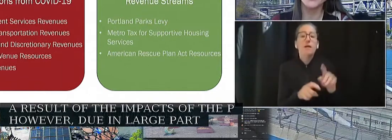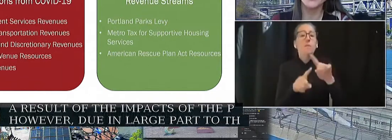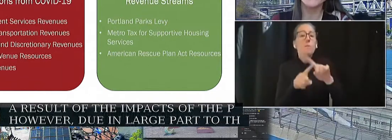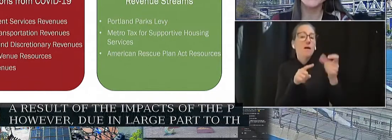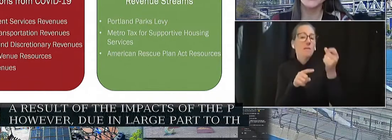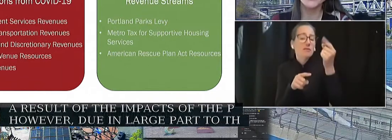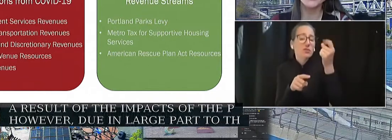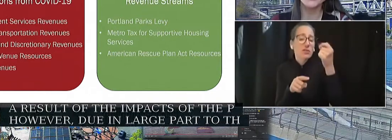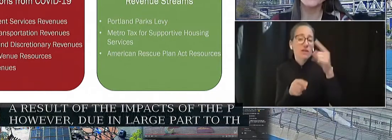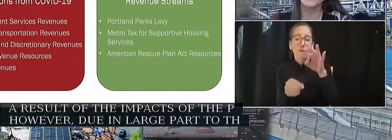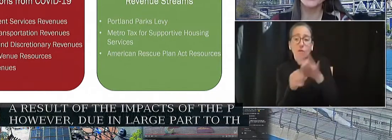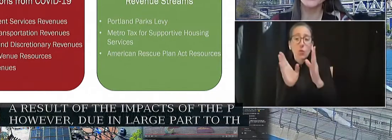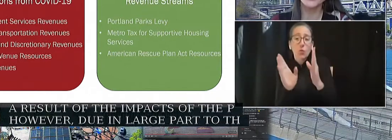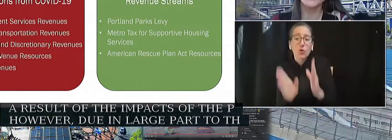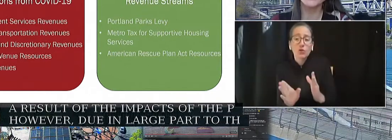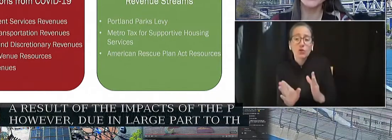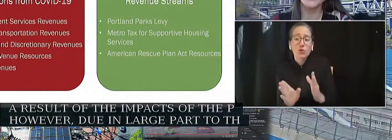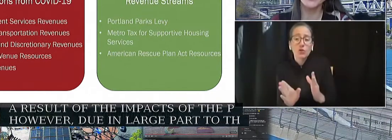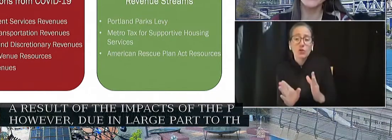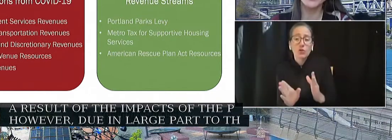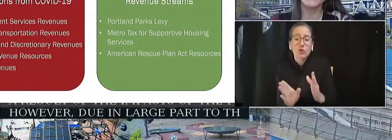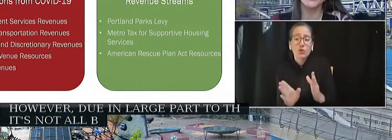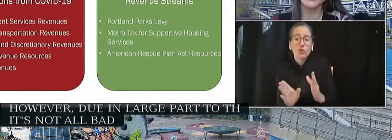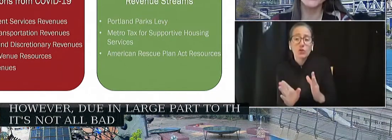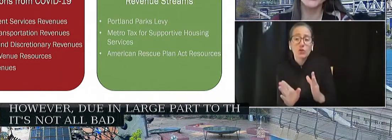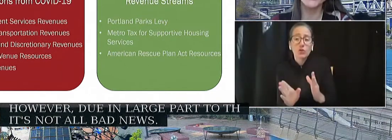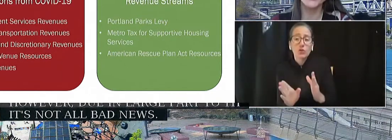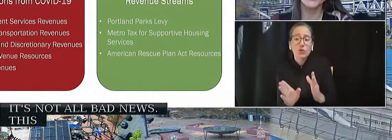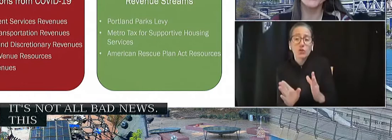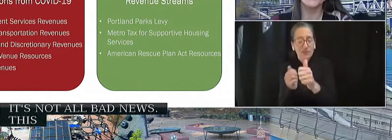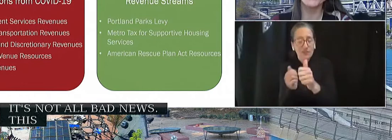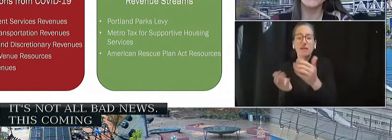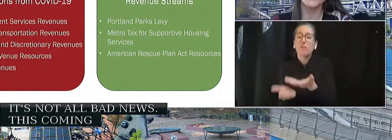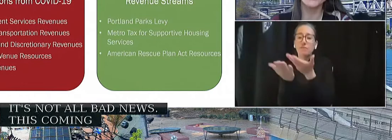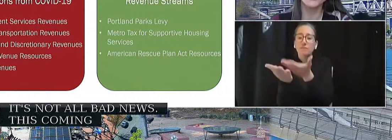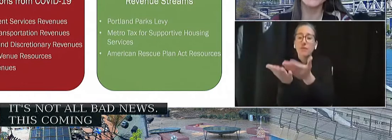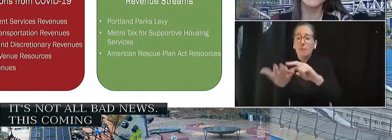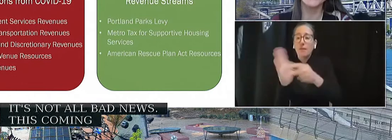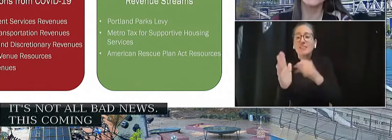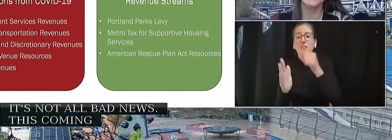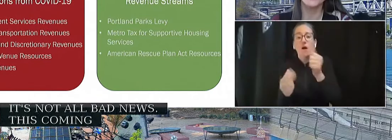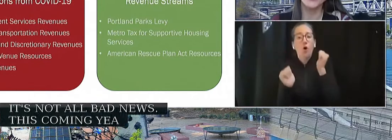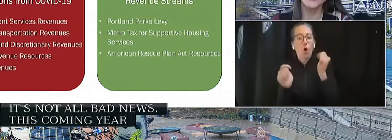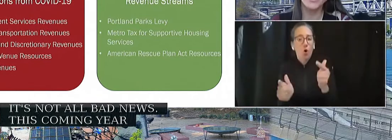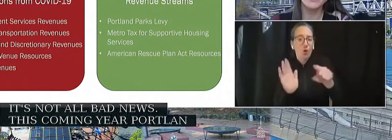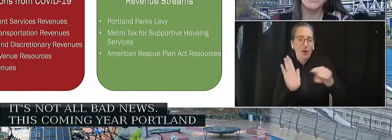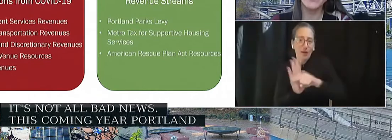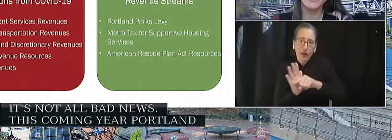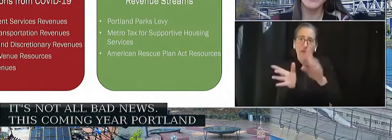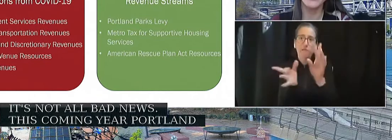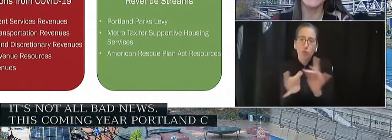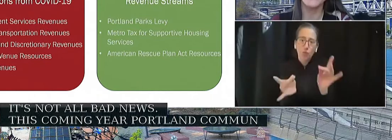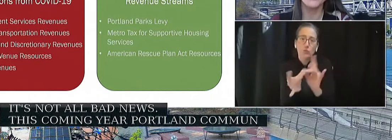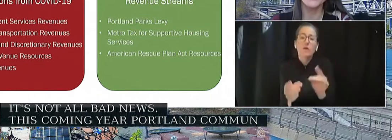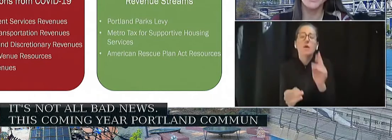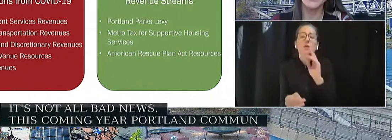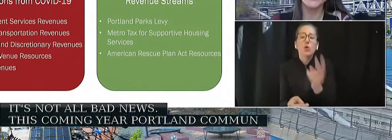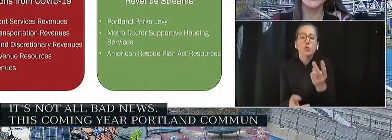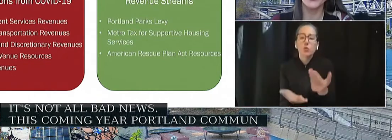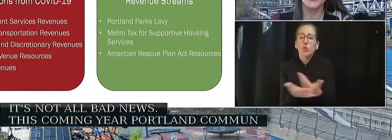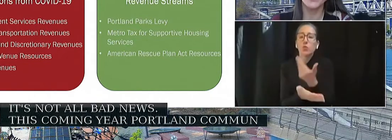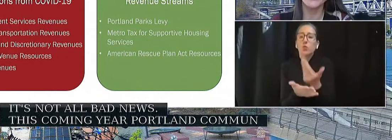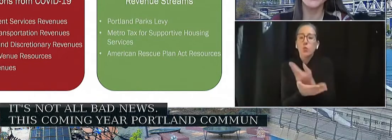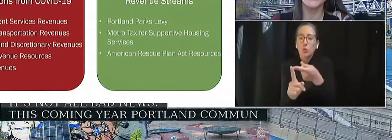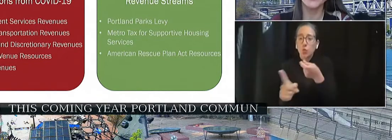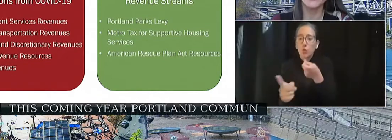bad news. This coming year, Portland communities will be benefiting from two new voter-approved revenue streams with the Portland Parks Levy and the Metro